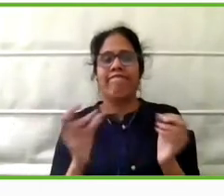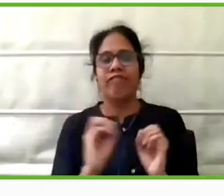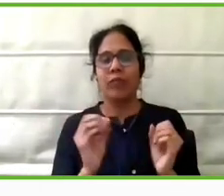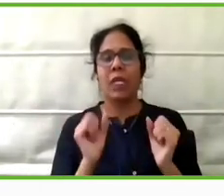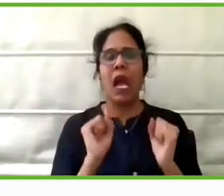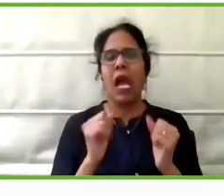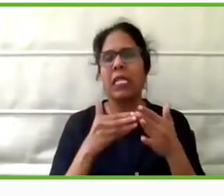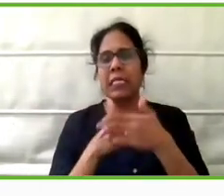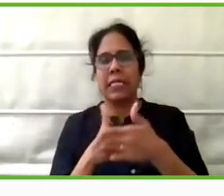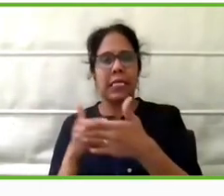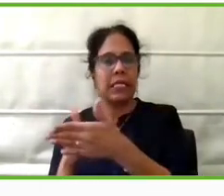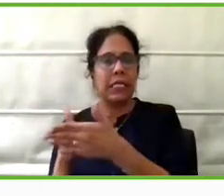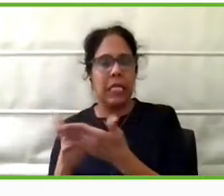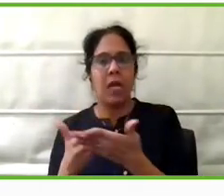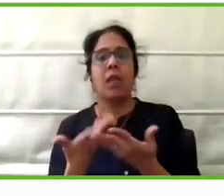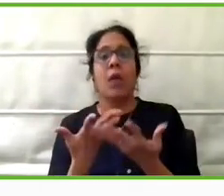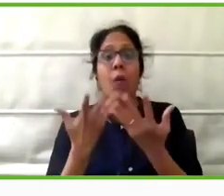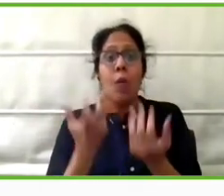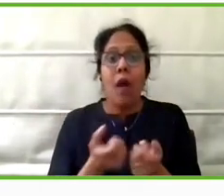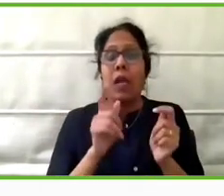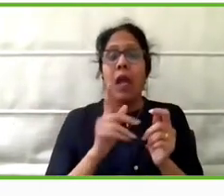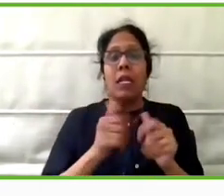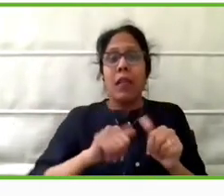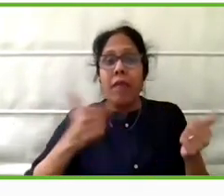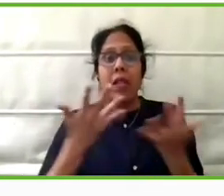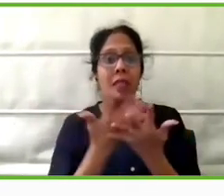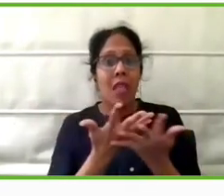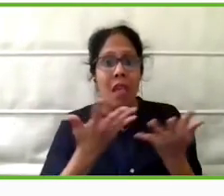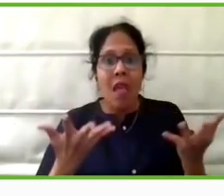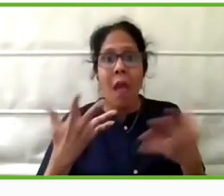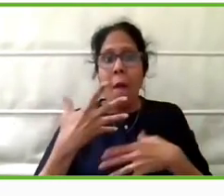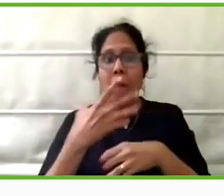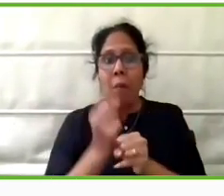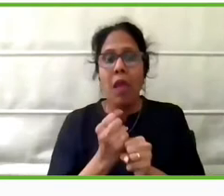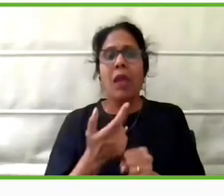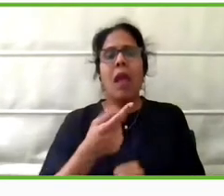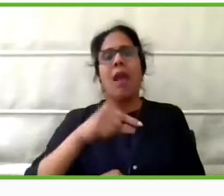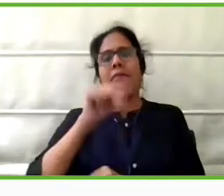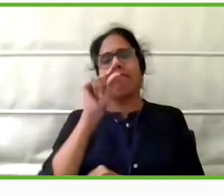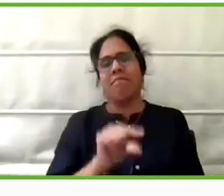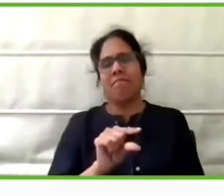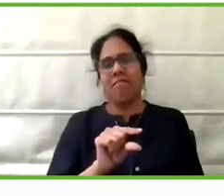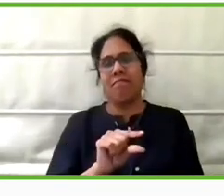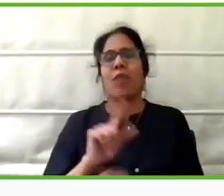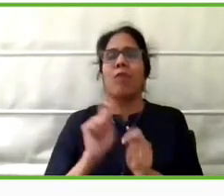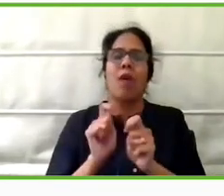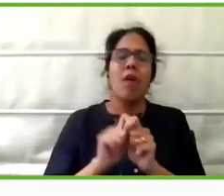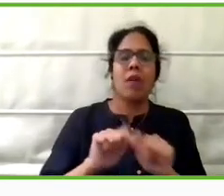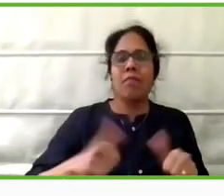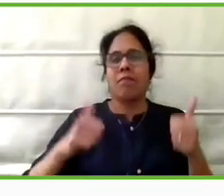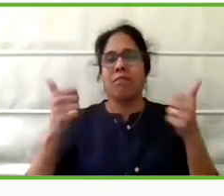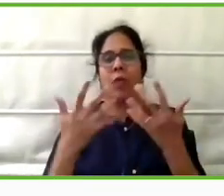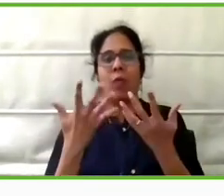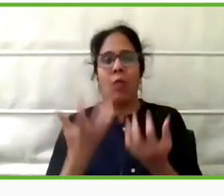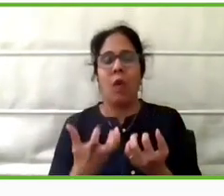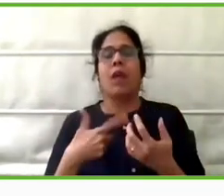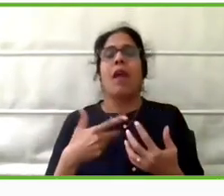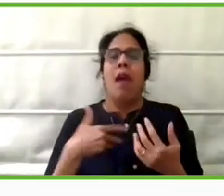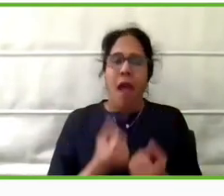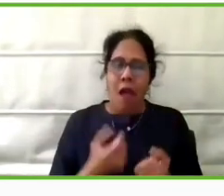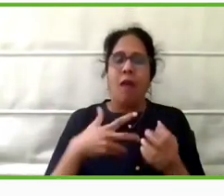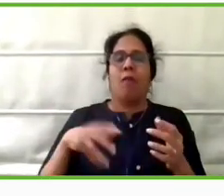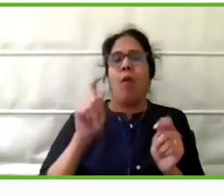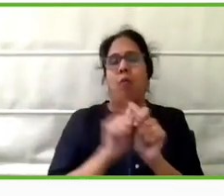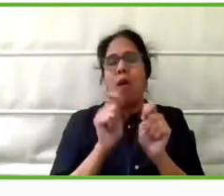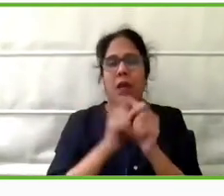create more functional devices which are still affordable and that is the space that we work